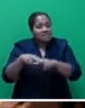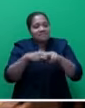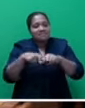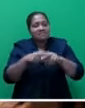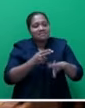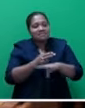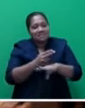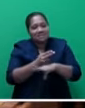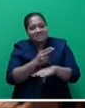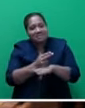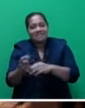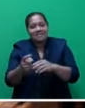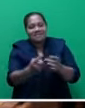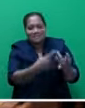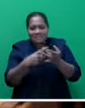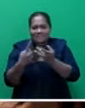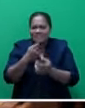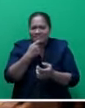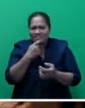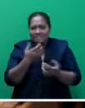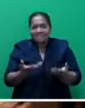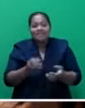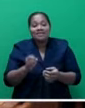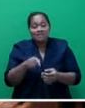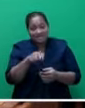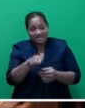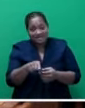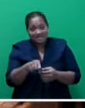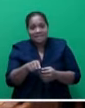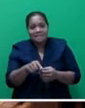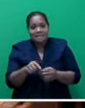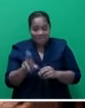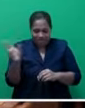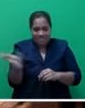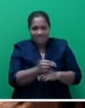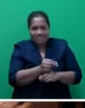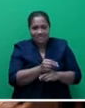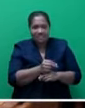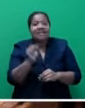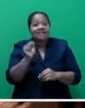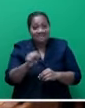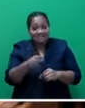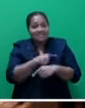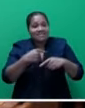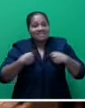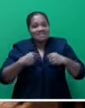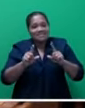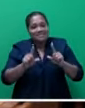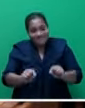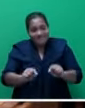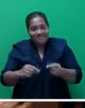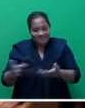and a few others. So, that has been conducted. And of course, we are also doing a data